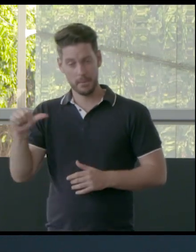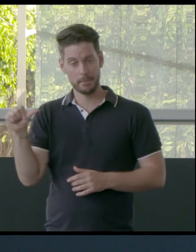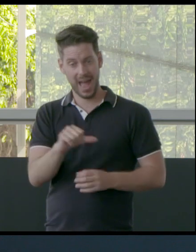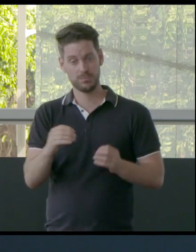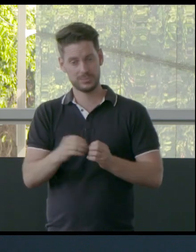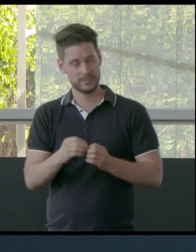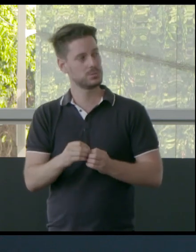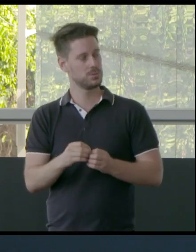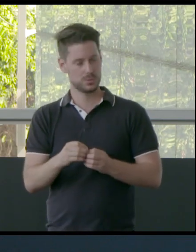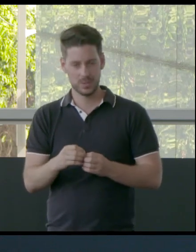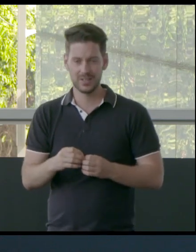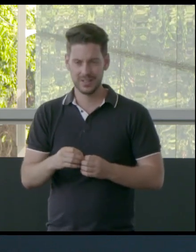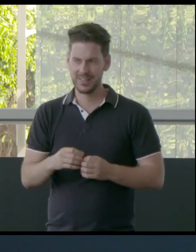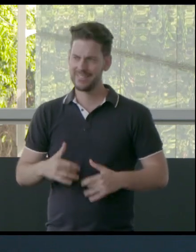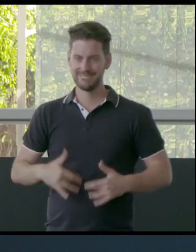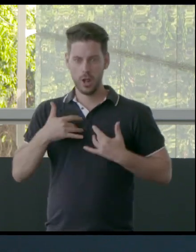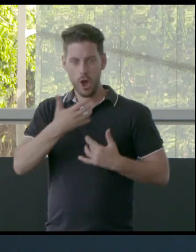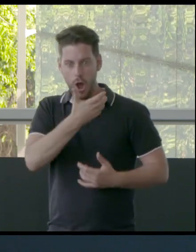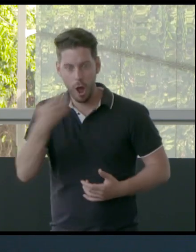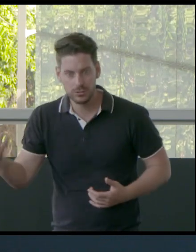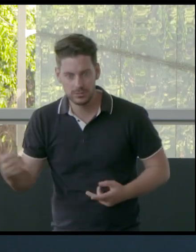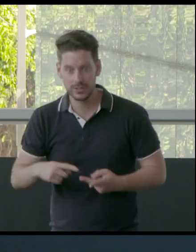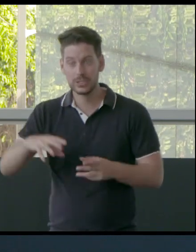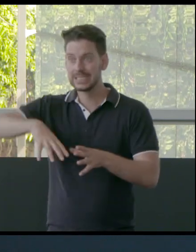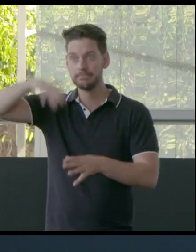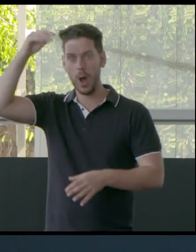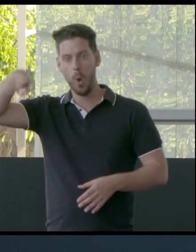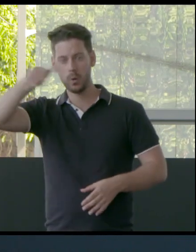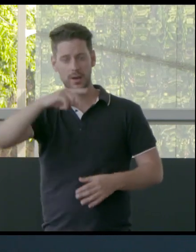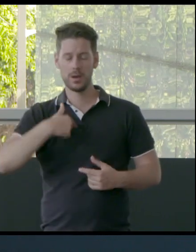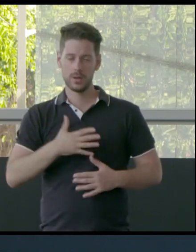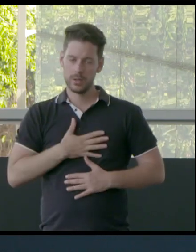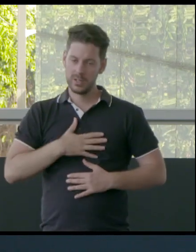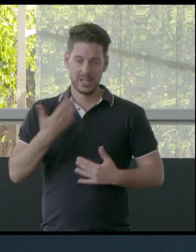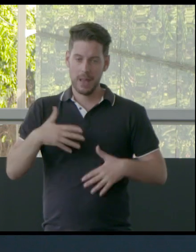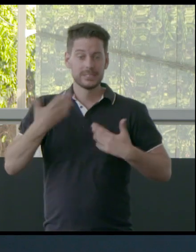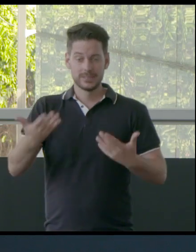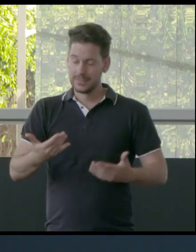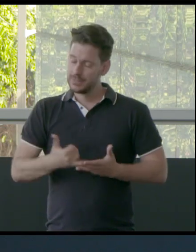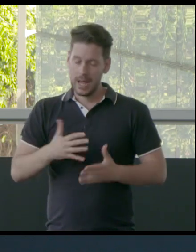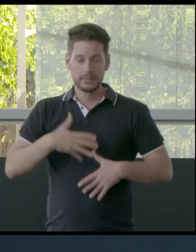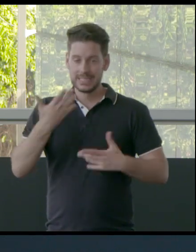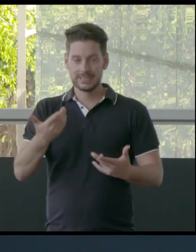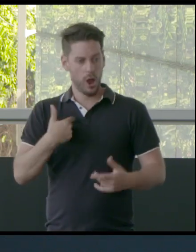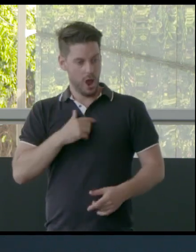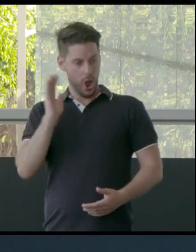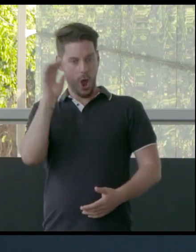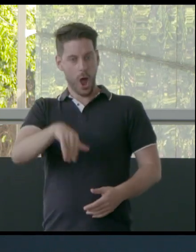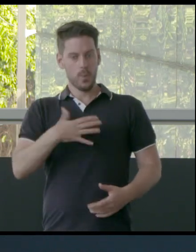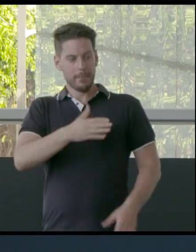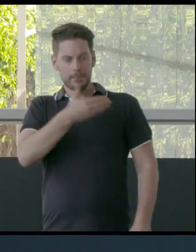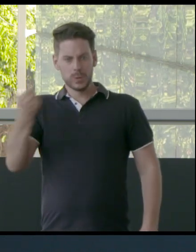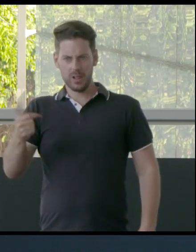Brisbane and feeling this heat and the smoke. It's very overwhelming. It's not what I want to come home to.